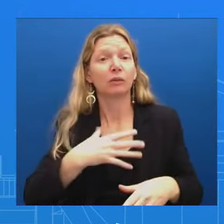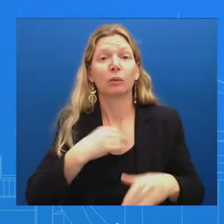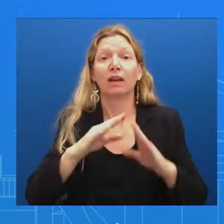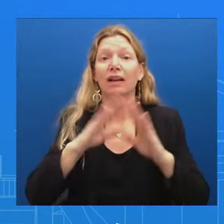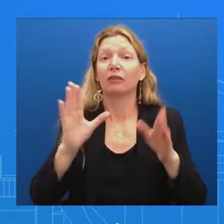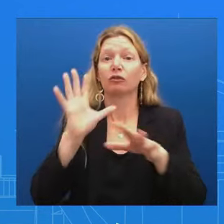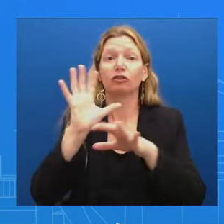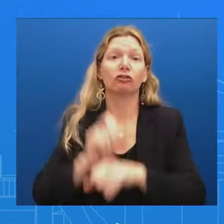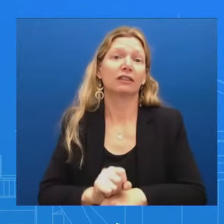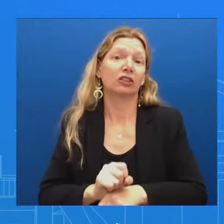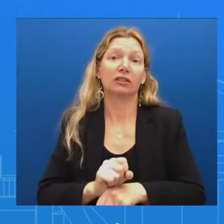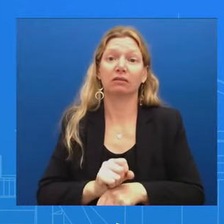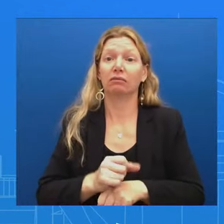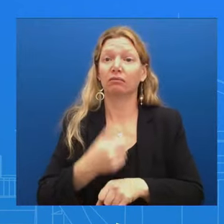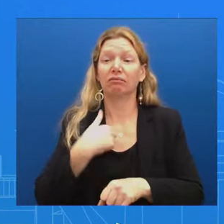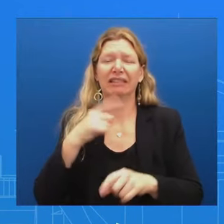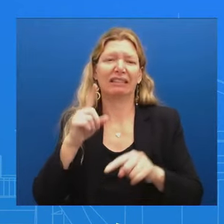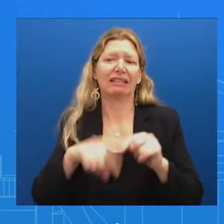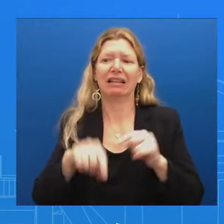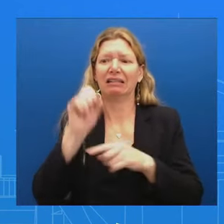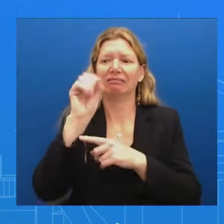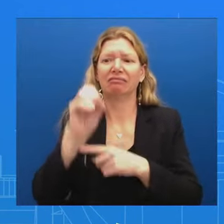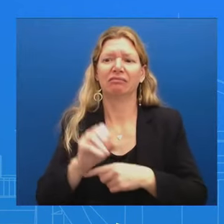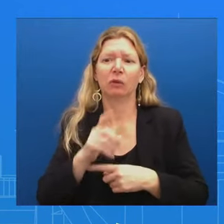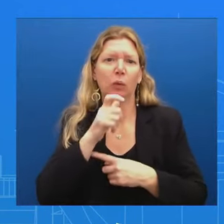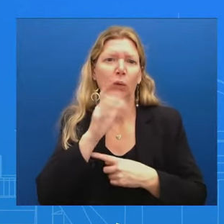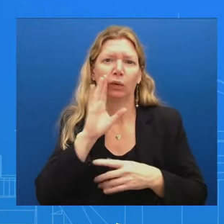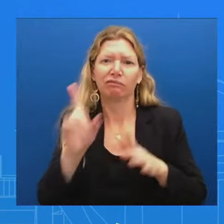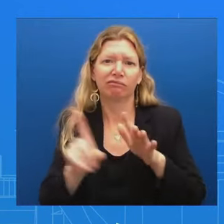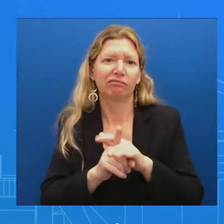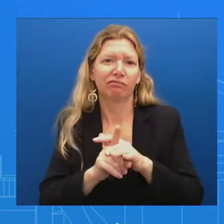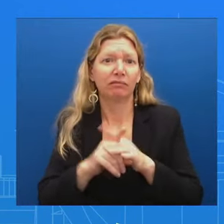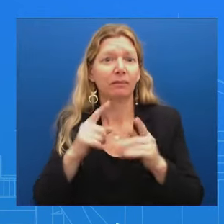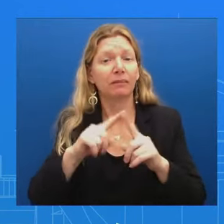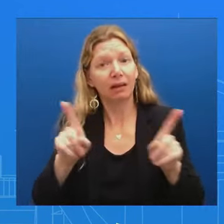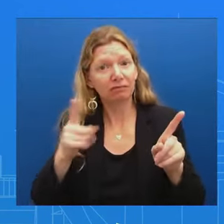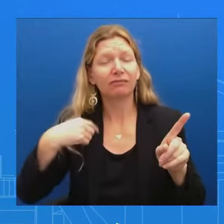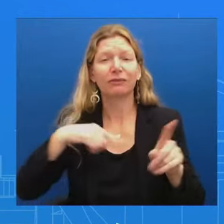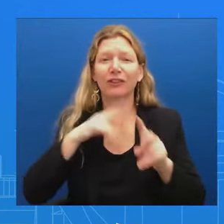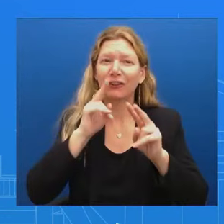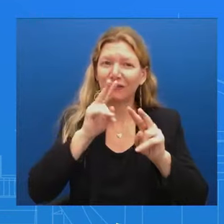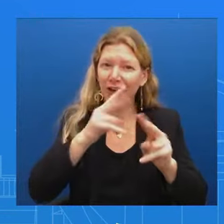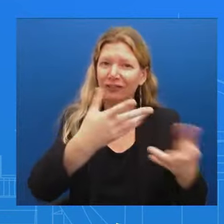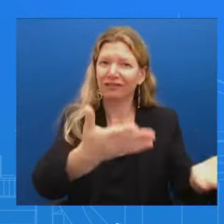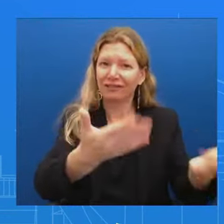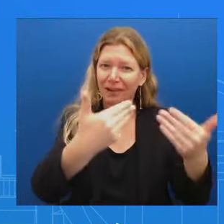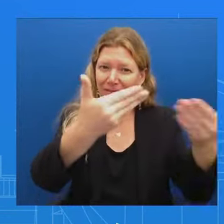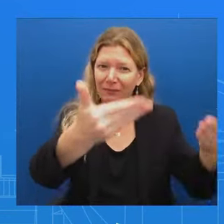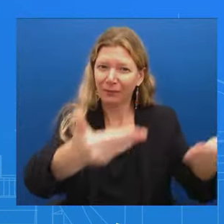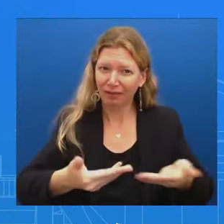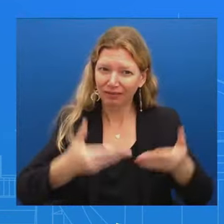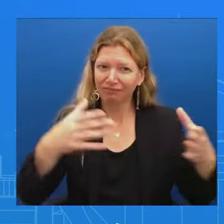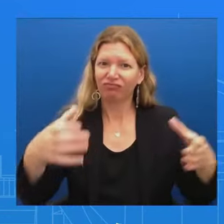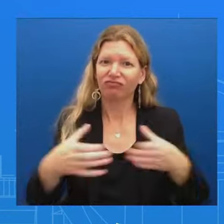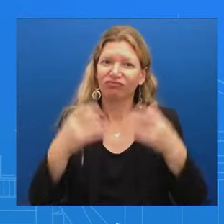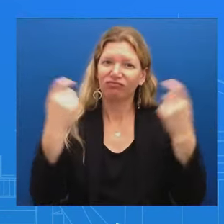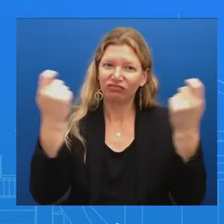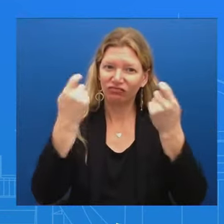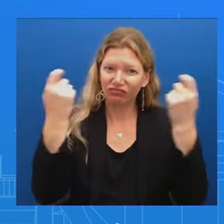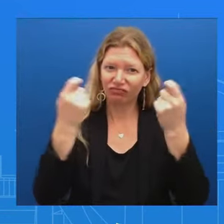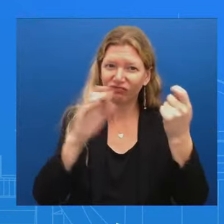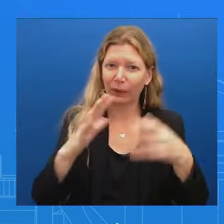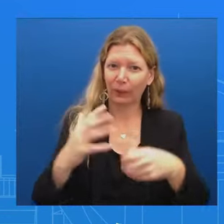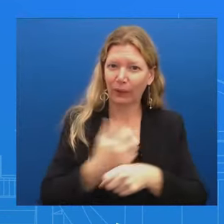we look forward to having them here And obviously we congratulate them on a great win Kat Annie Thanks so much You